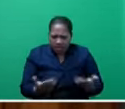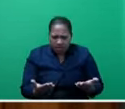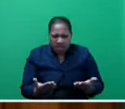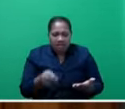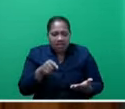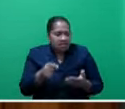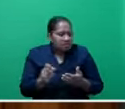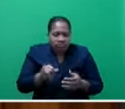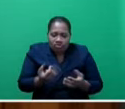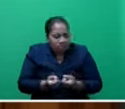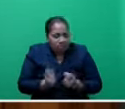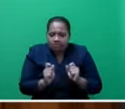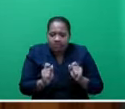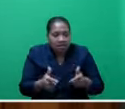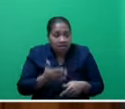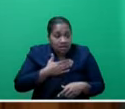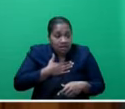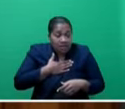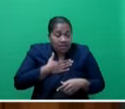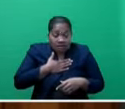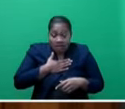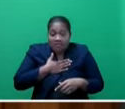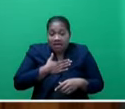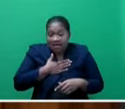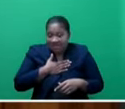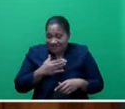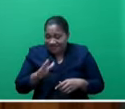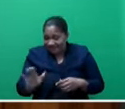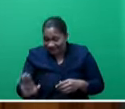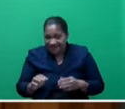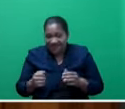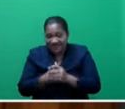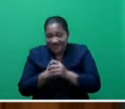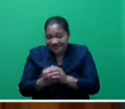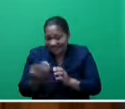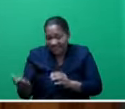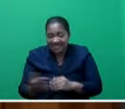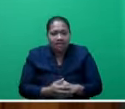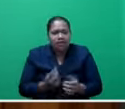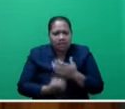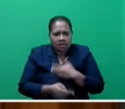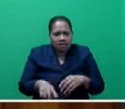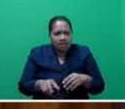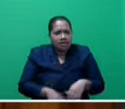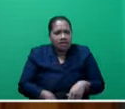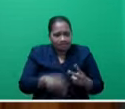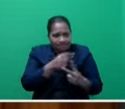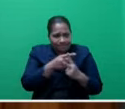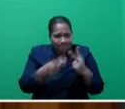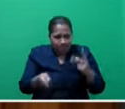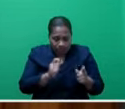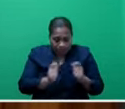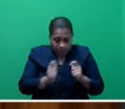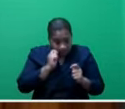the beginning. As my Kai Honorable Ngeren Geritambua rightly pointed out, and I quote, the true test of our mettle will come once